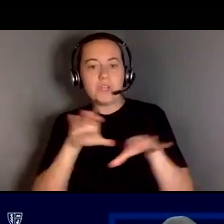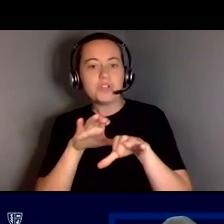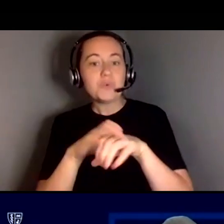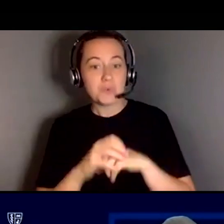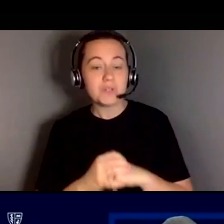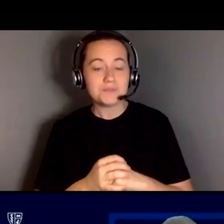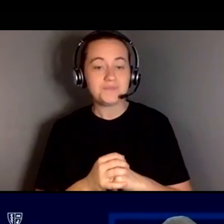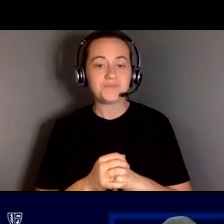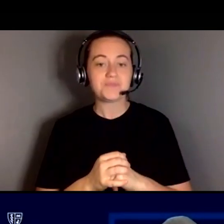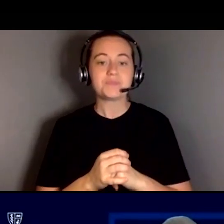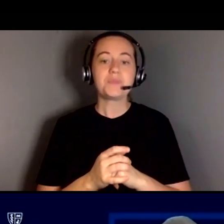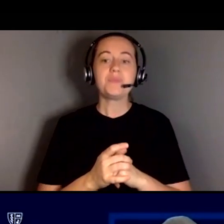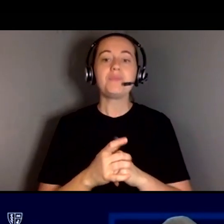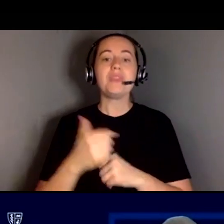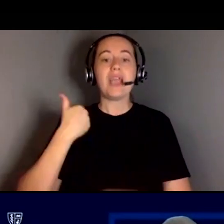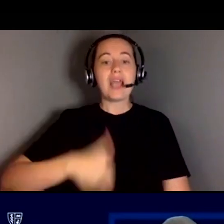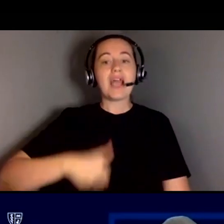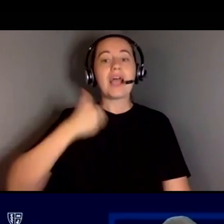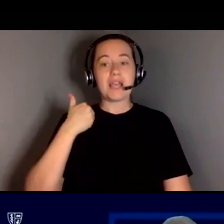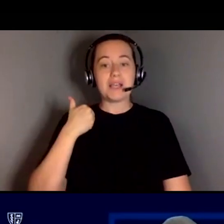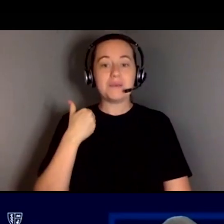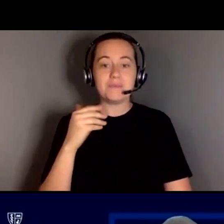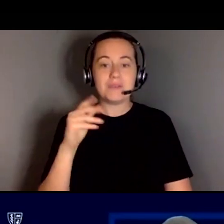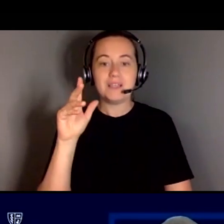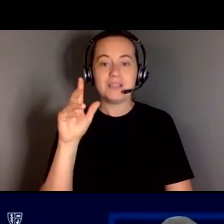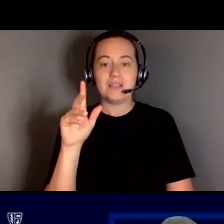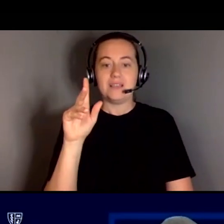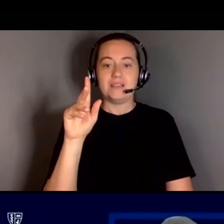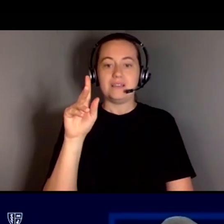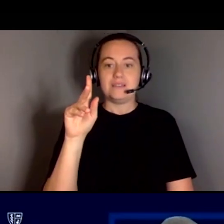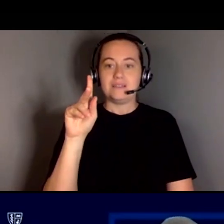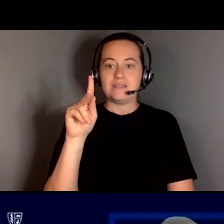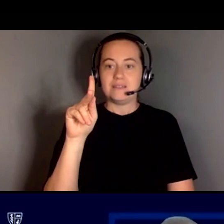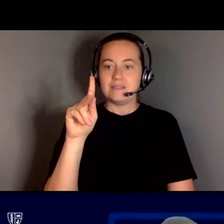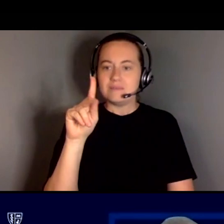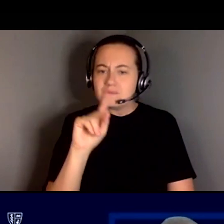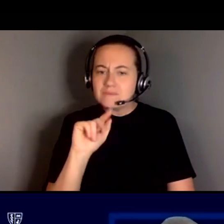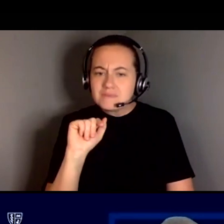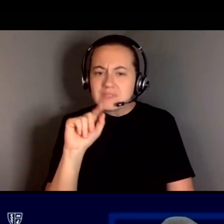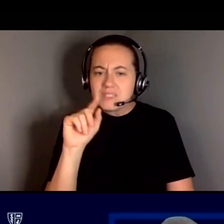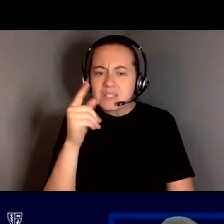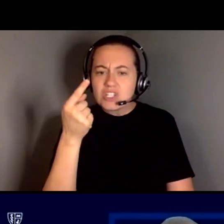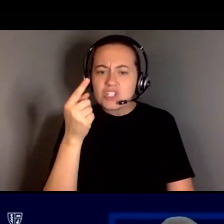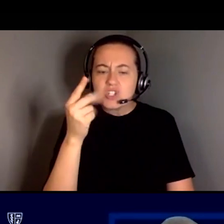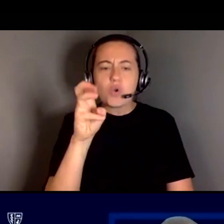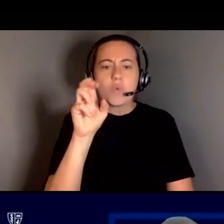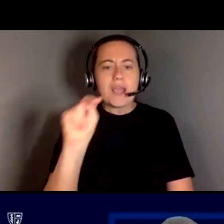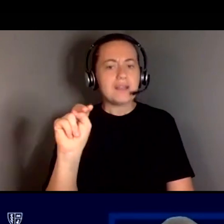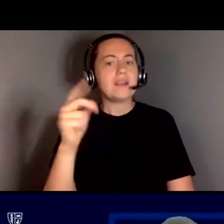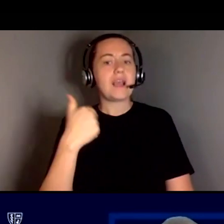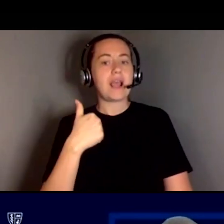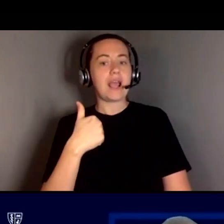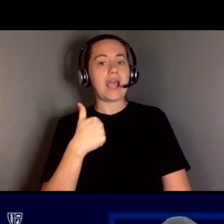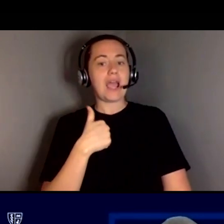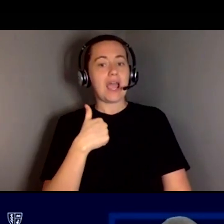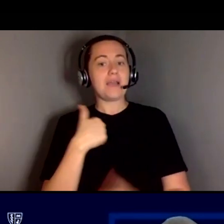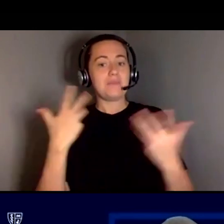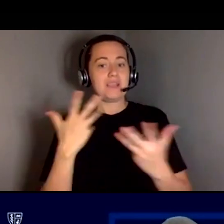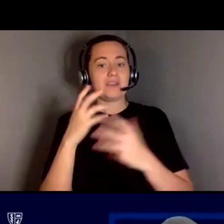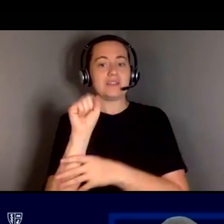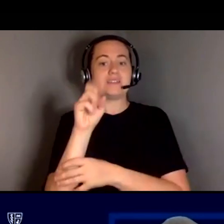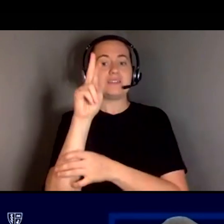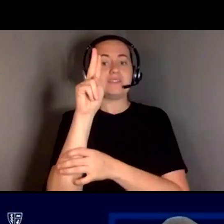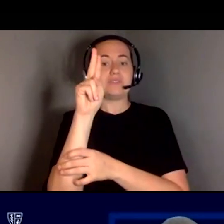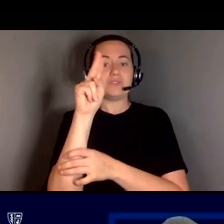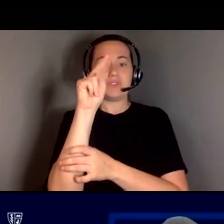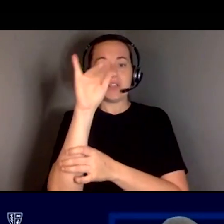I am Kedron Gwinn. I'm Executive Vice President here at SUNY, Downstate Health Sciences University. I want to acknowledge